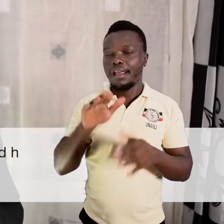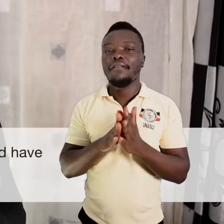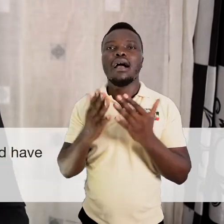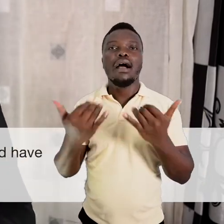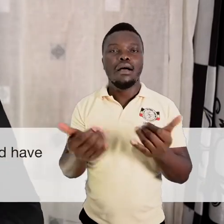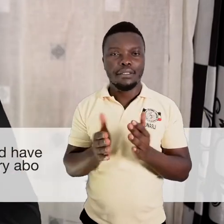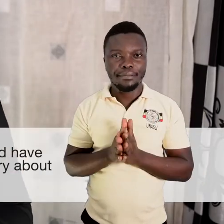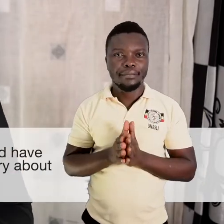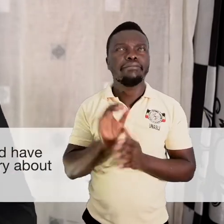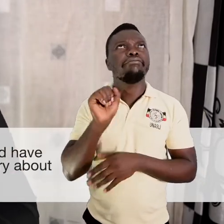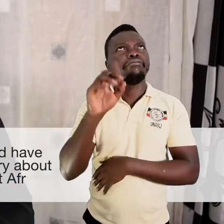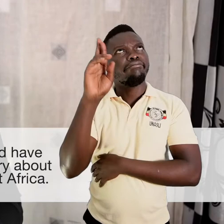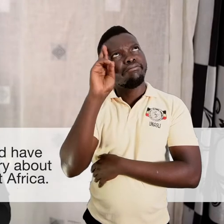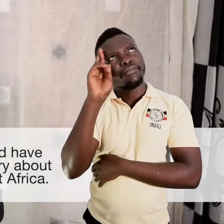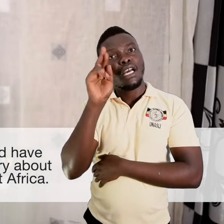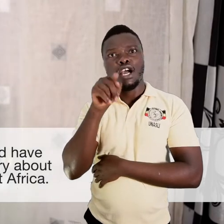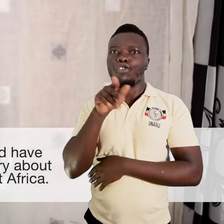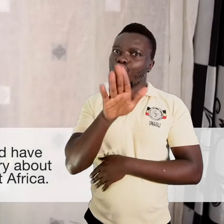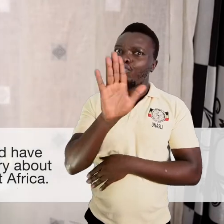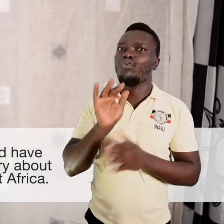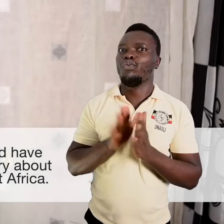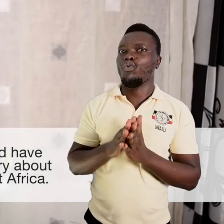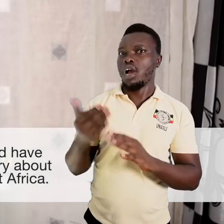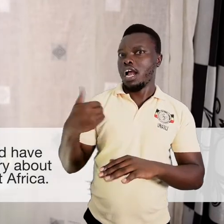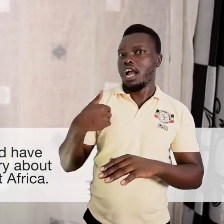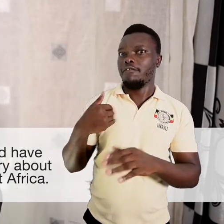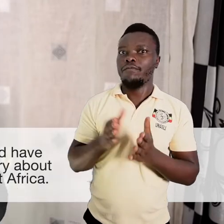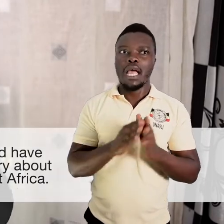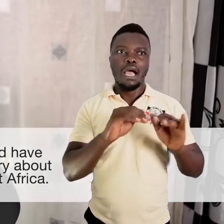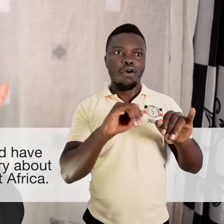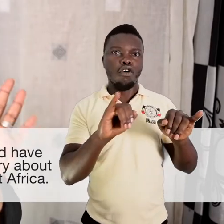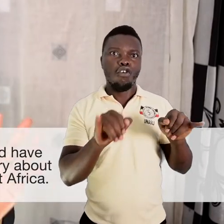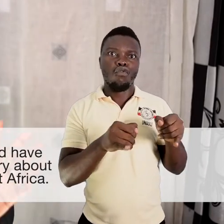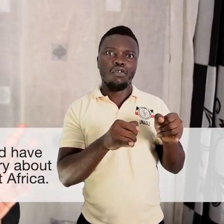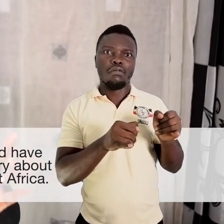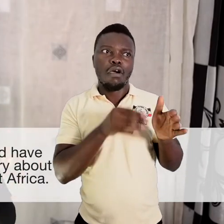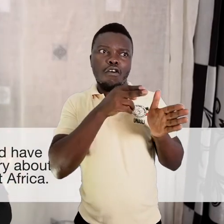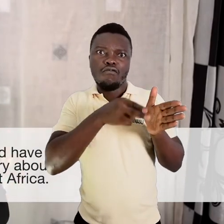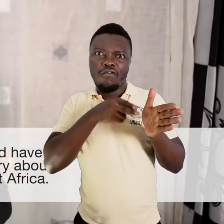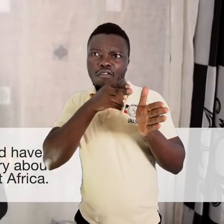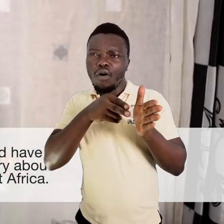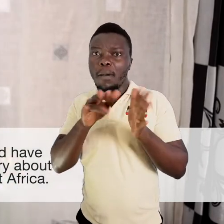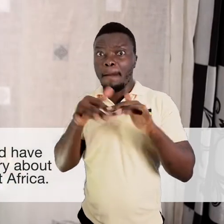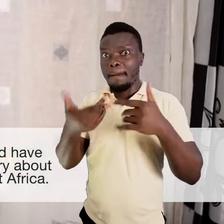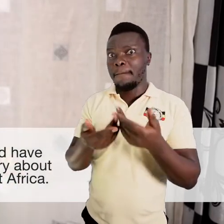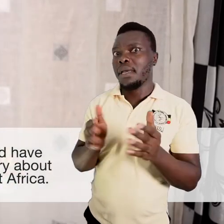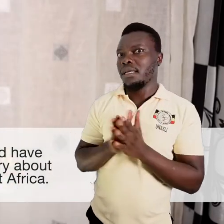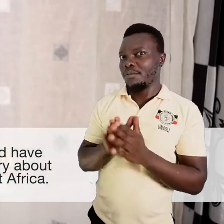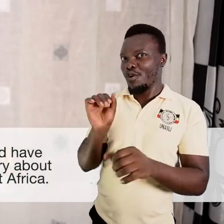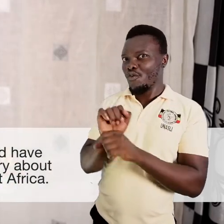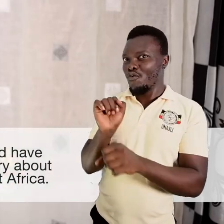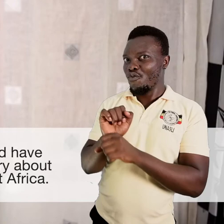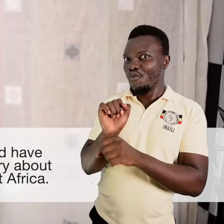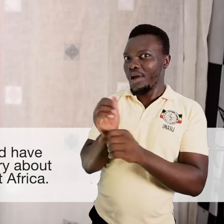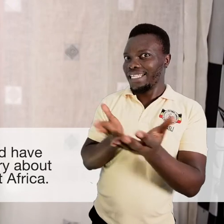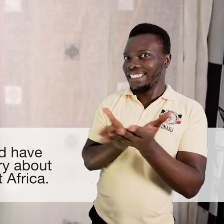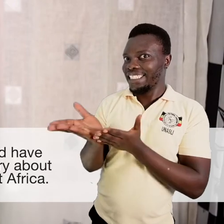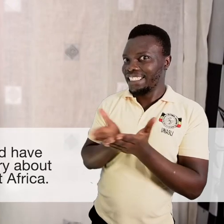to pretend that you are a journalist and you work on a particular TV station that you love.